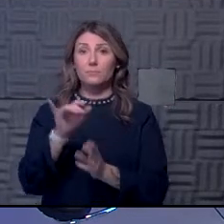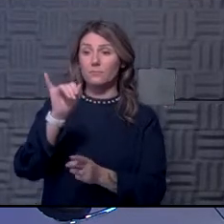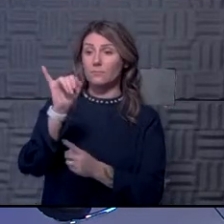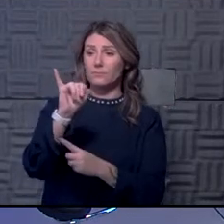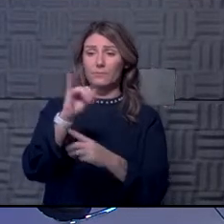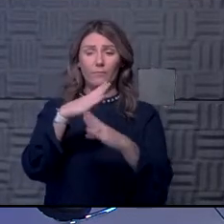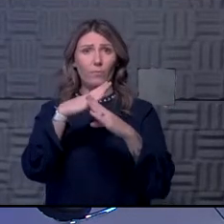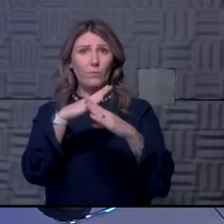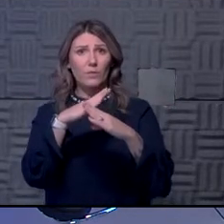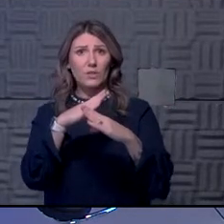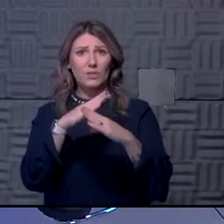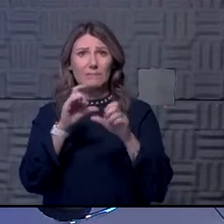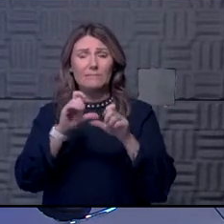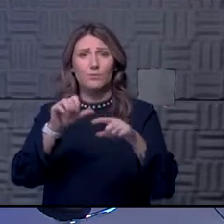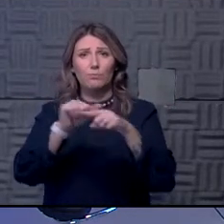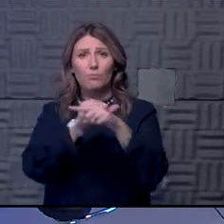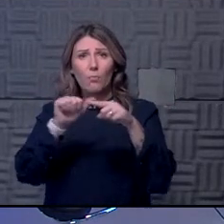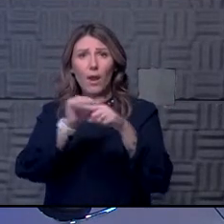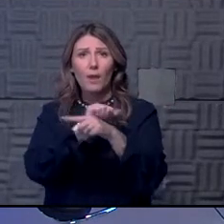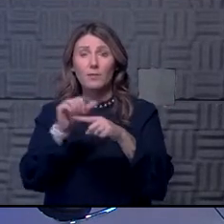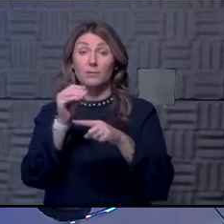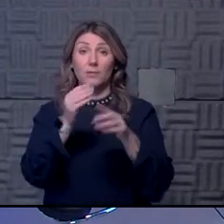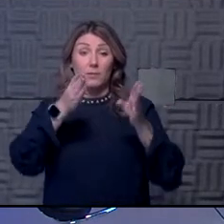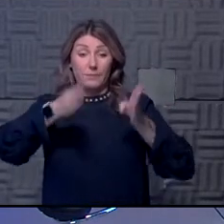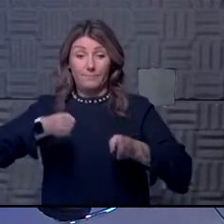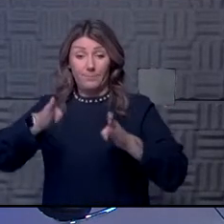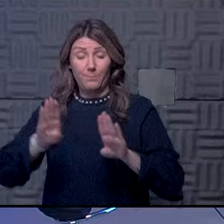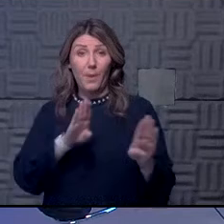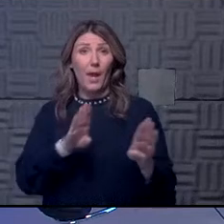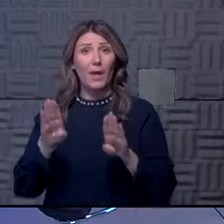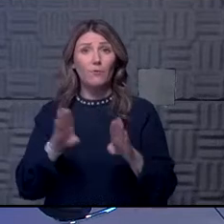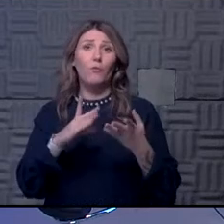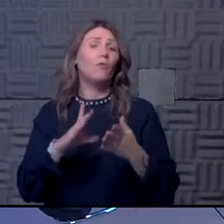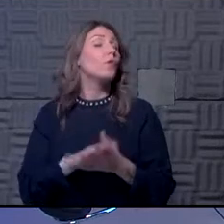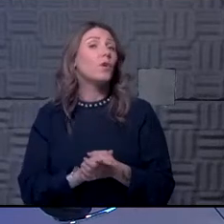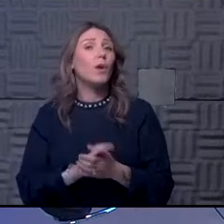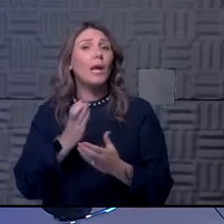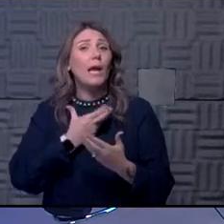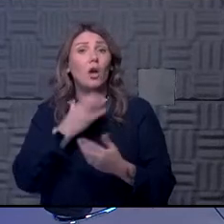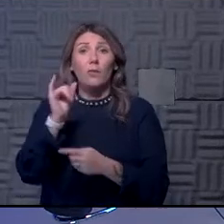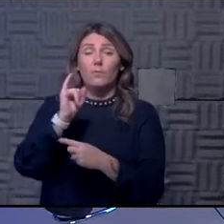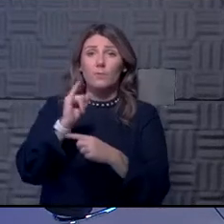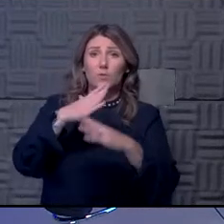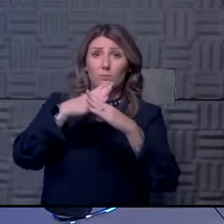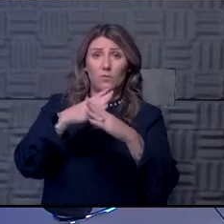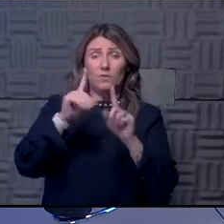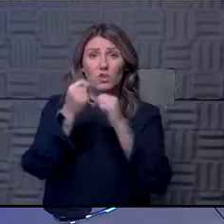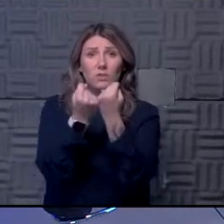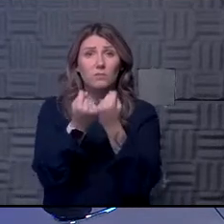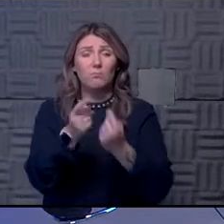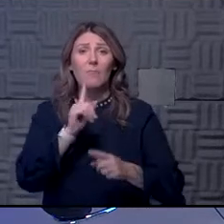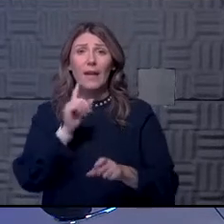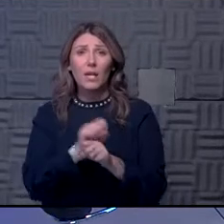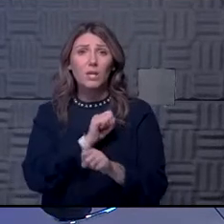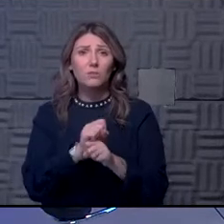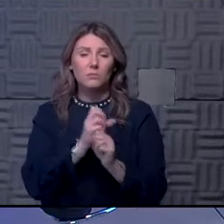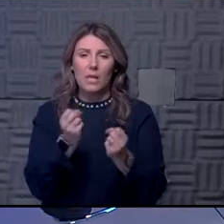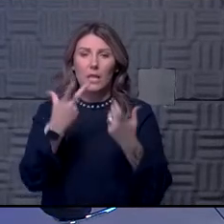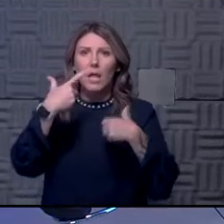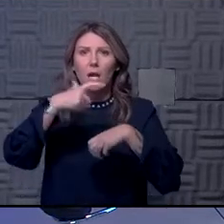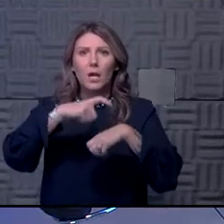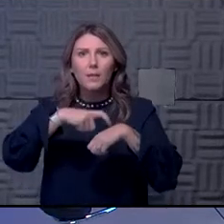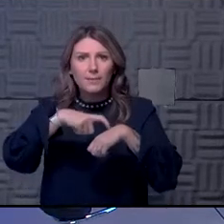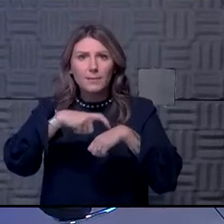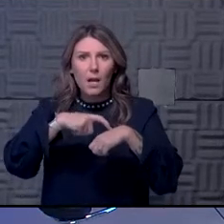prevention practices, um, and individual behavior. You know, uh, infection prevention team has actually spent a decent amount of time